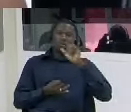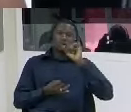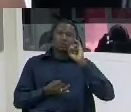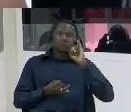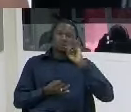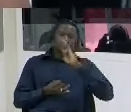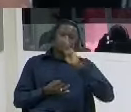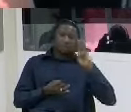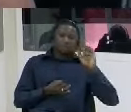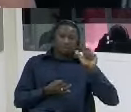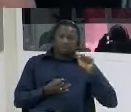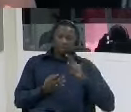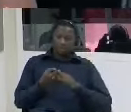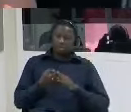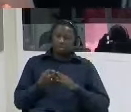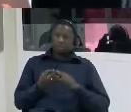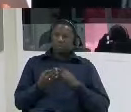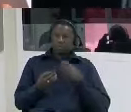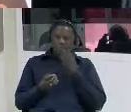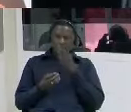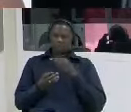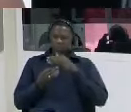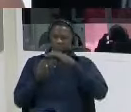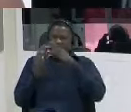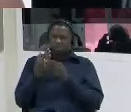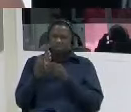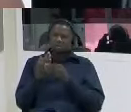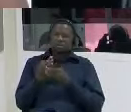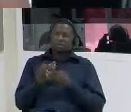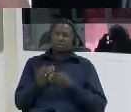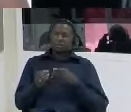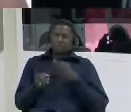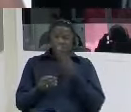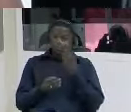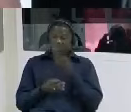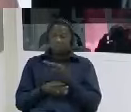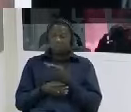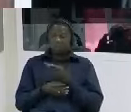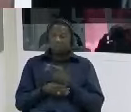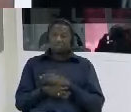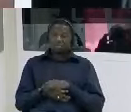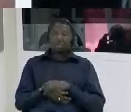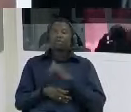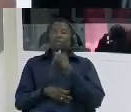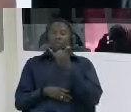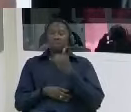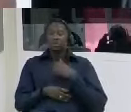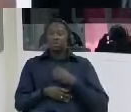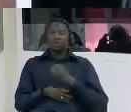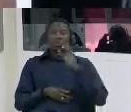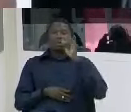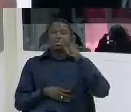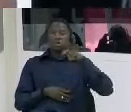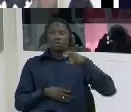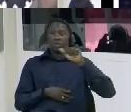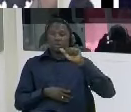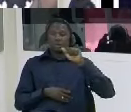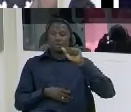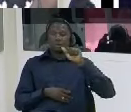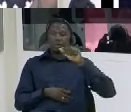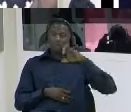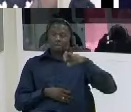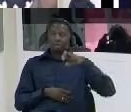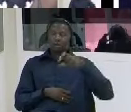again yes omar baru kamara also was seriously beaten after just my beating that was omar